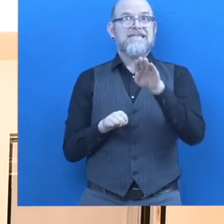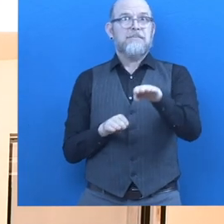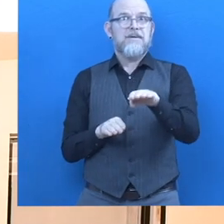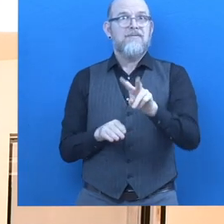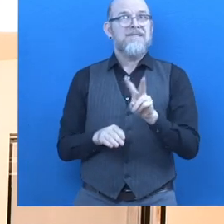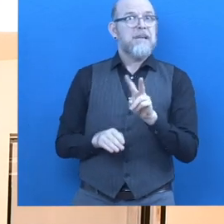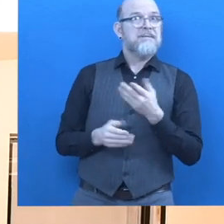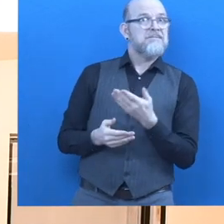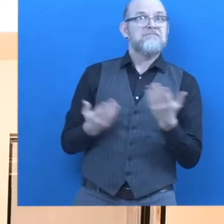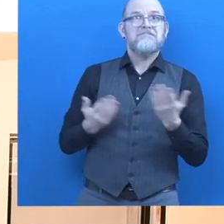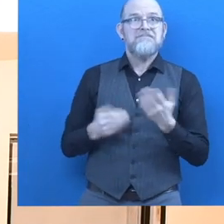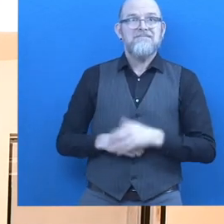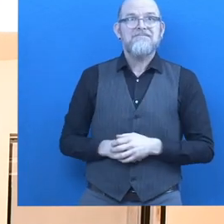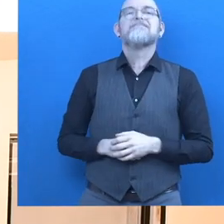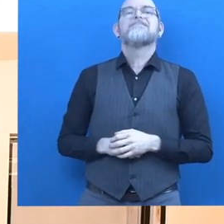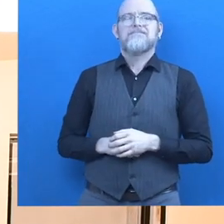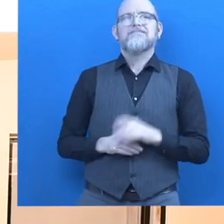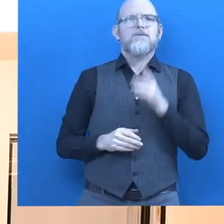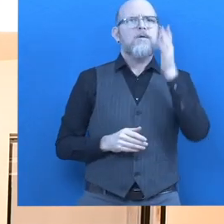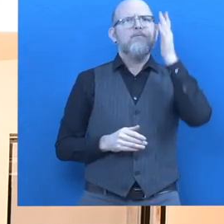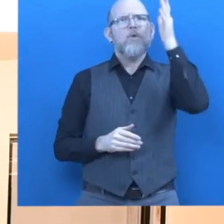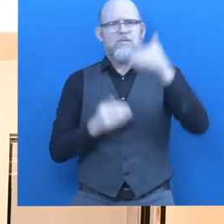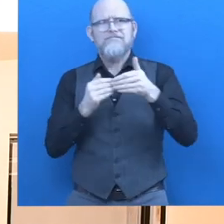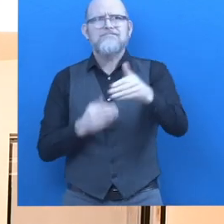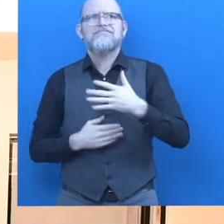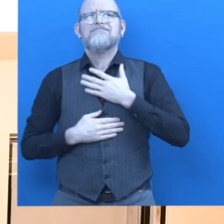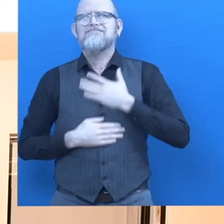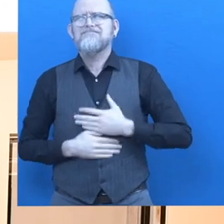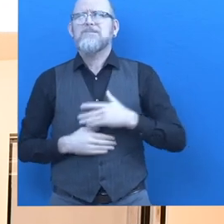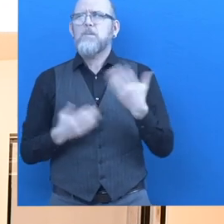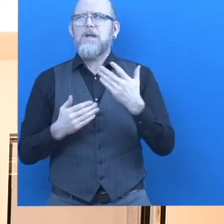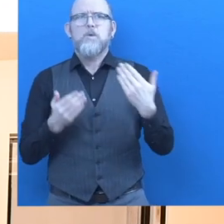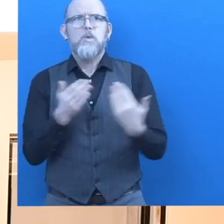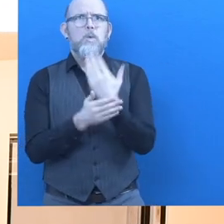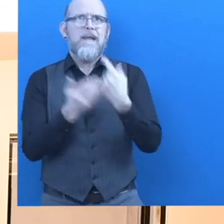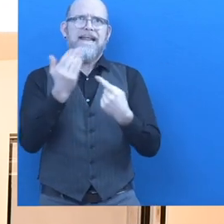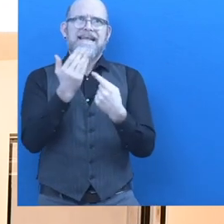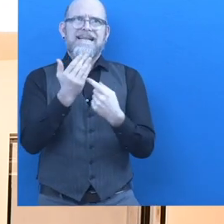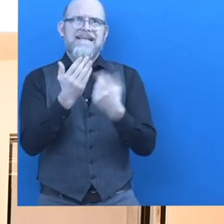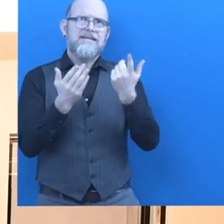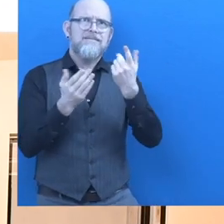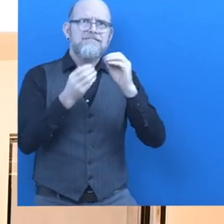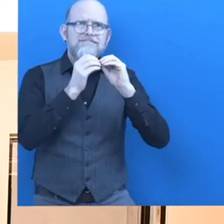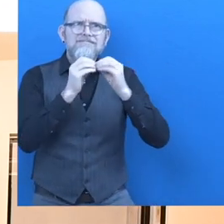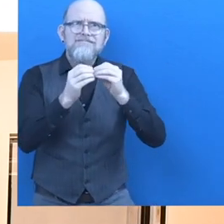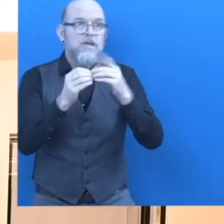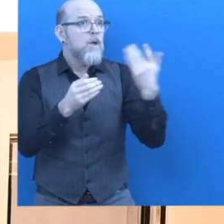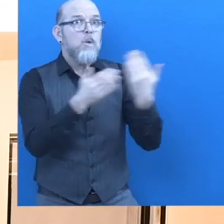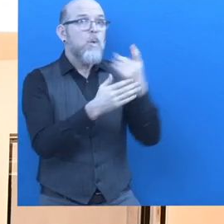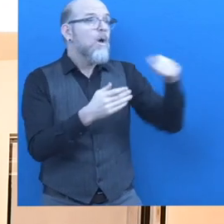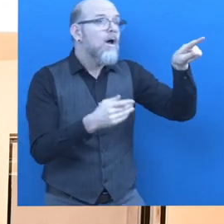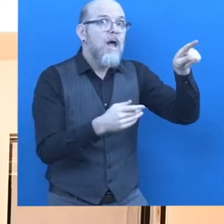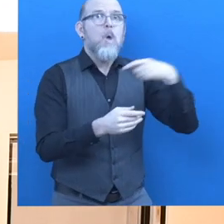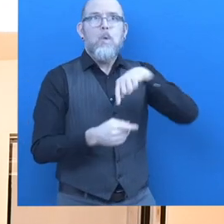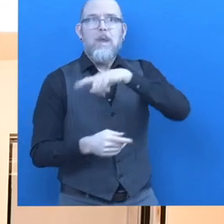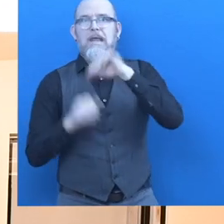The perspective for the future is that we will evaluate any new technology for our target group. Whether